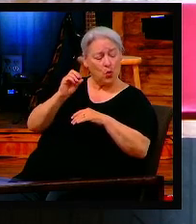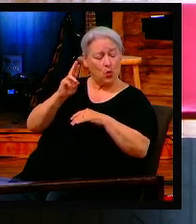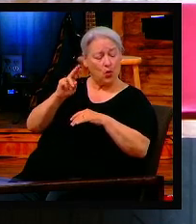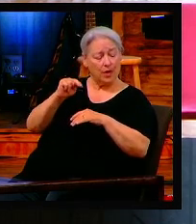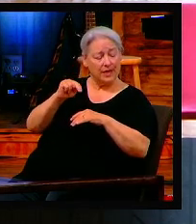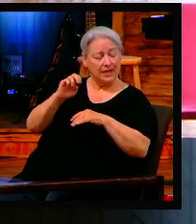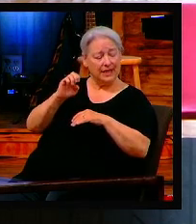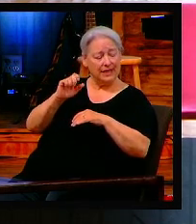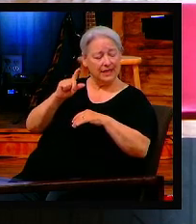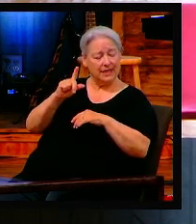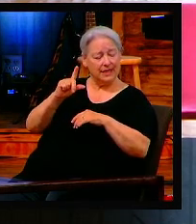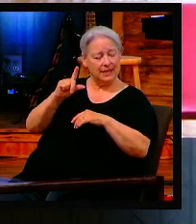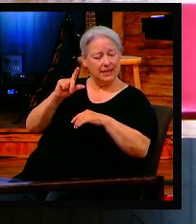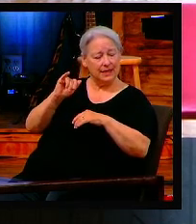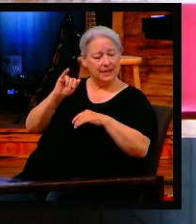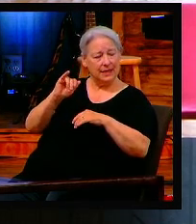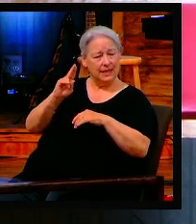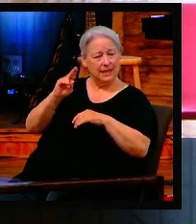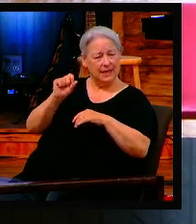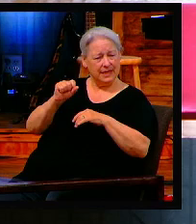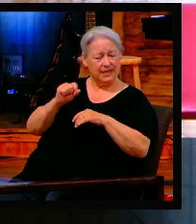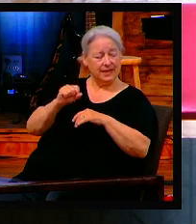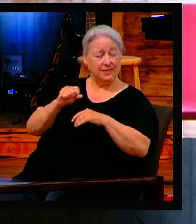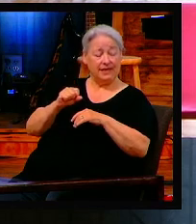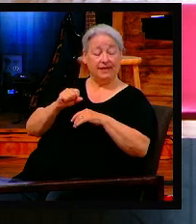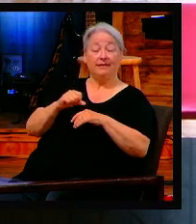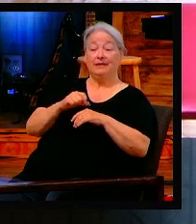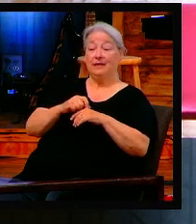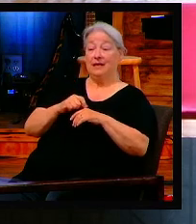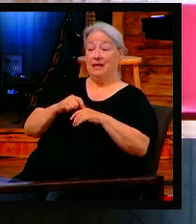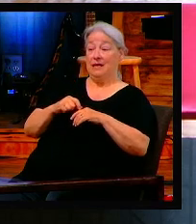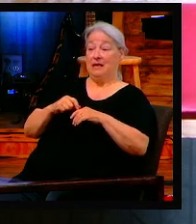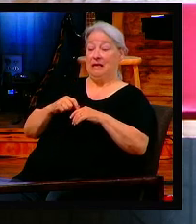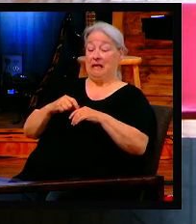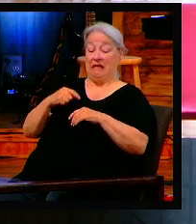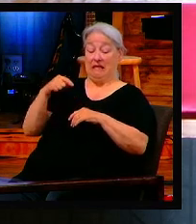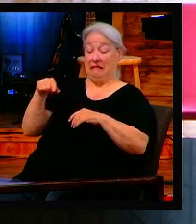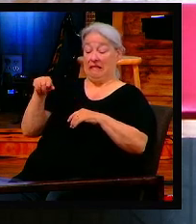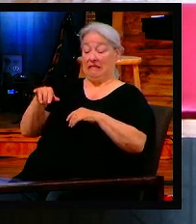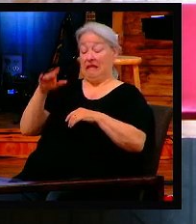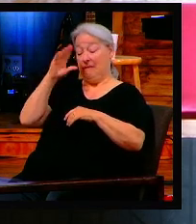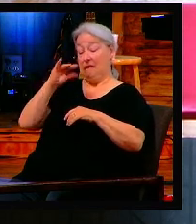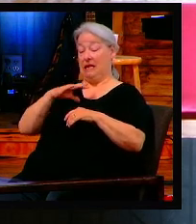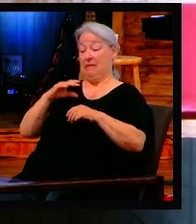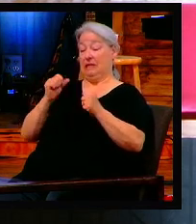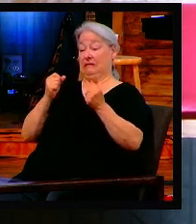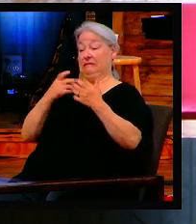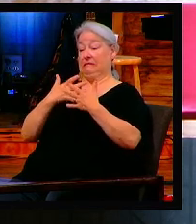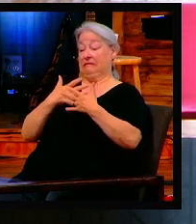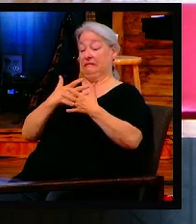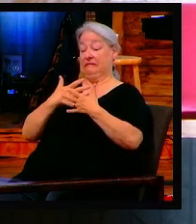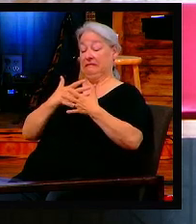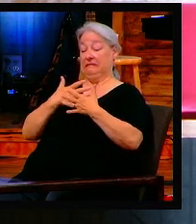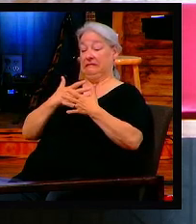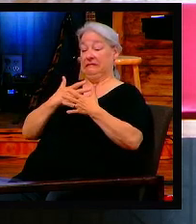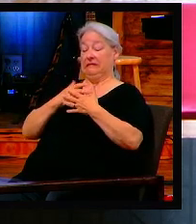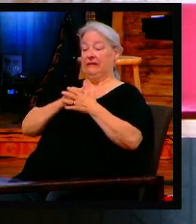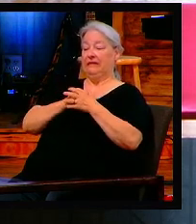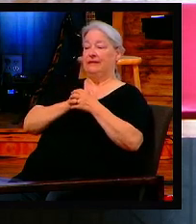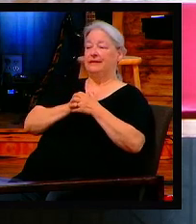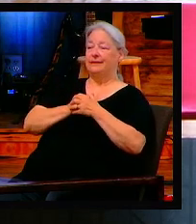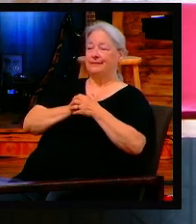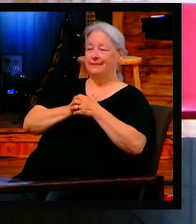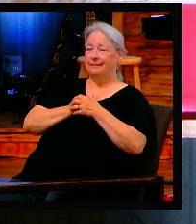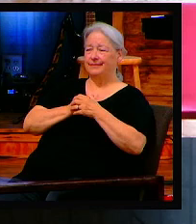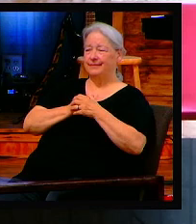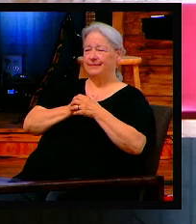That means translation, in the military. That means he don't get scared that easy. So when God's soldiers show up, my goodness, look